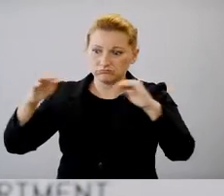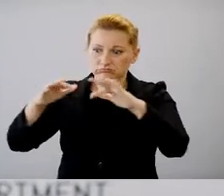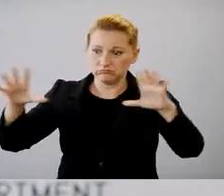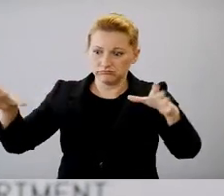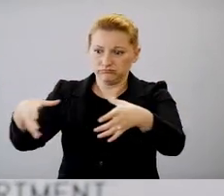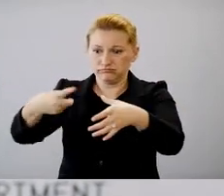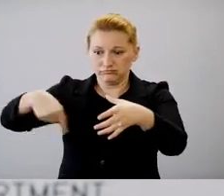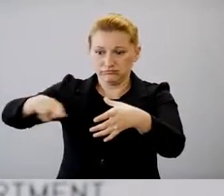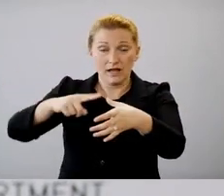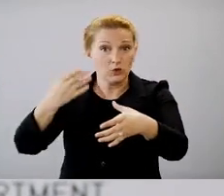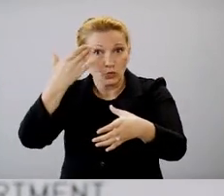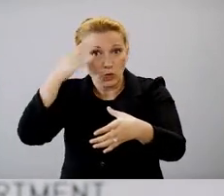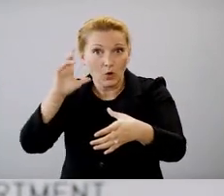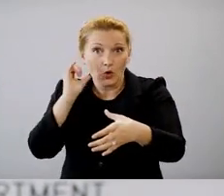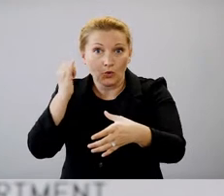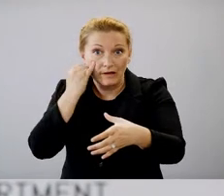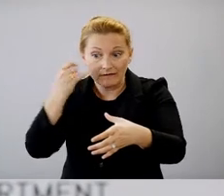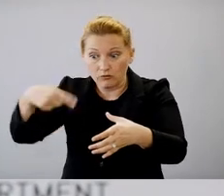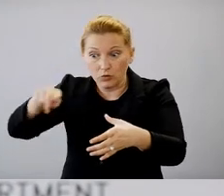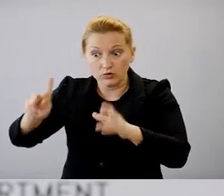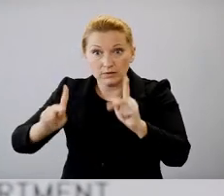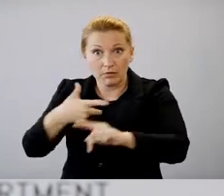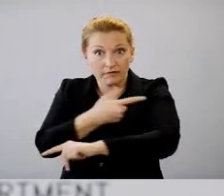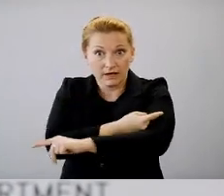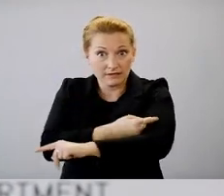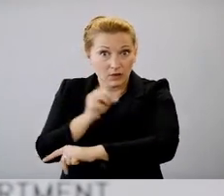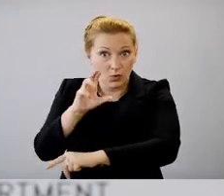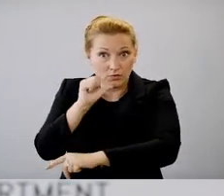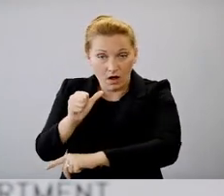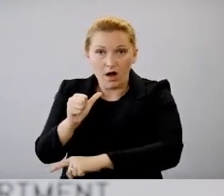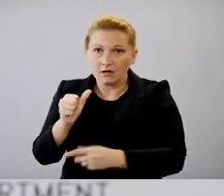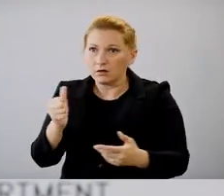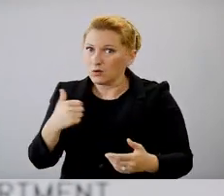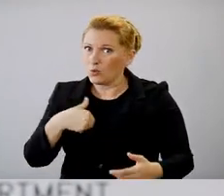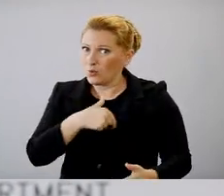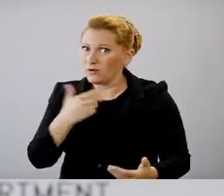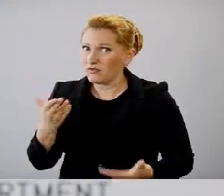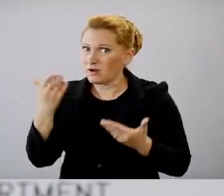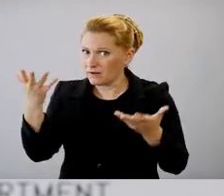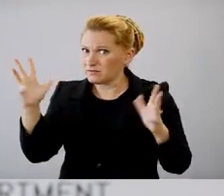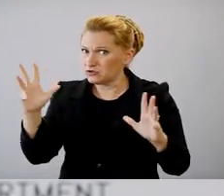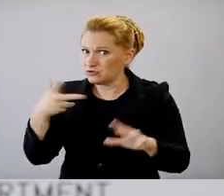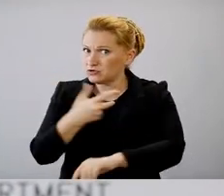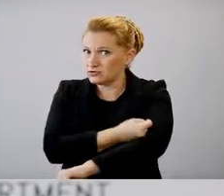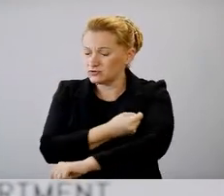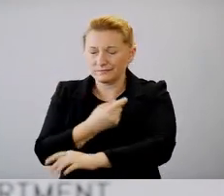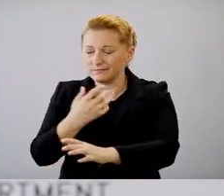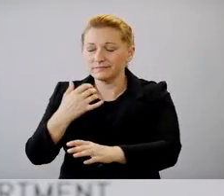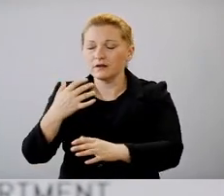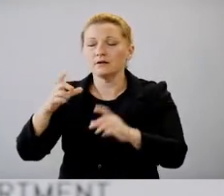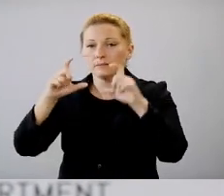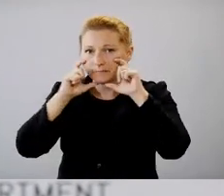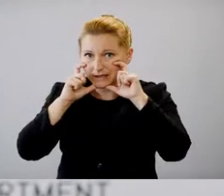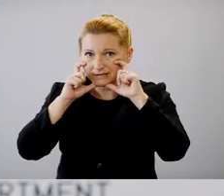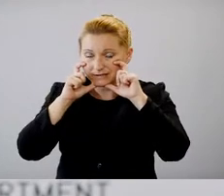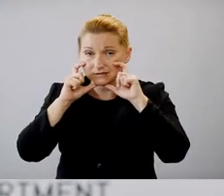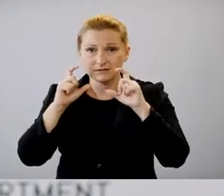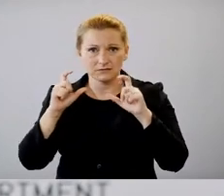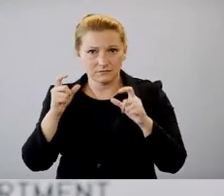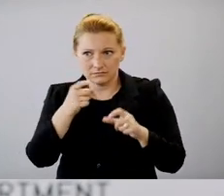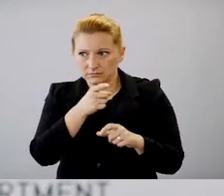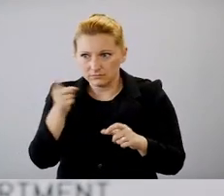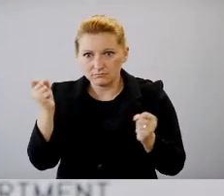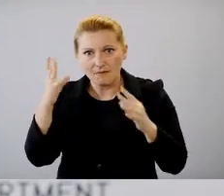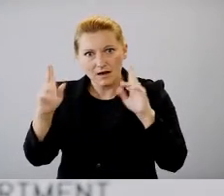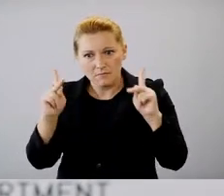don't know their vaccination status, that you wear a mask, even if you're fully vaccinated, just because there's going to be a lot of people and you're going to be indoors.